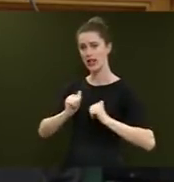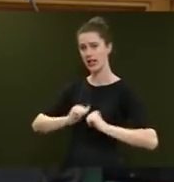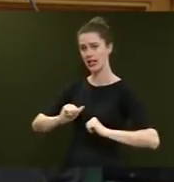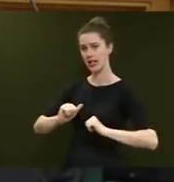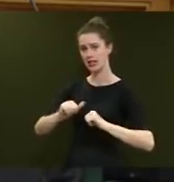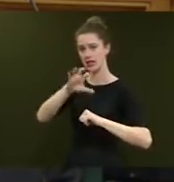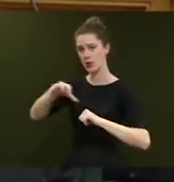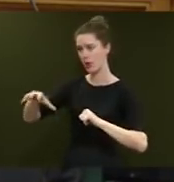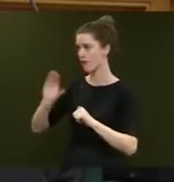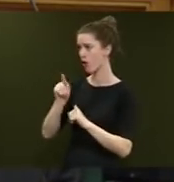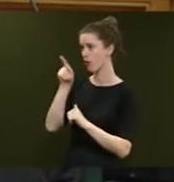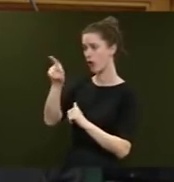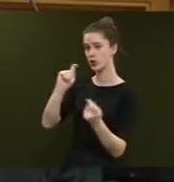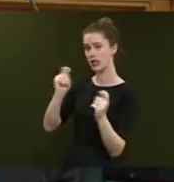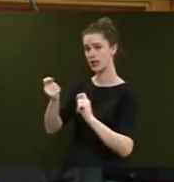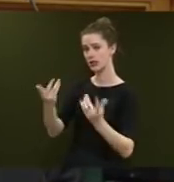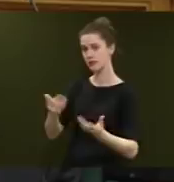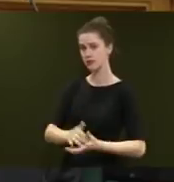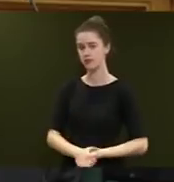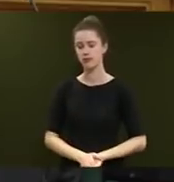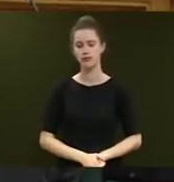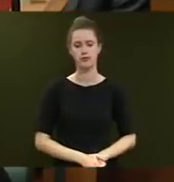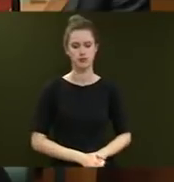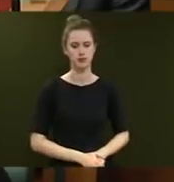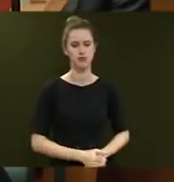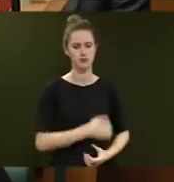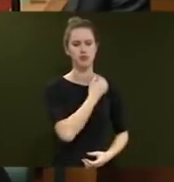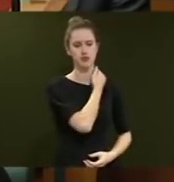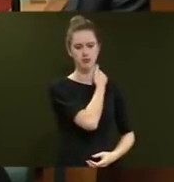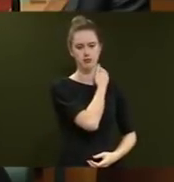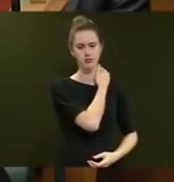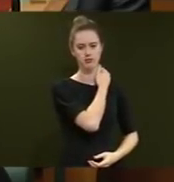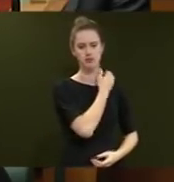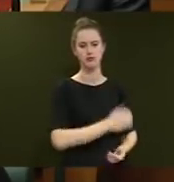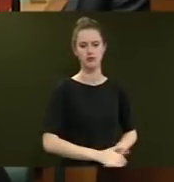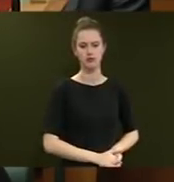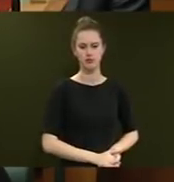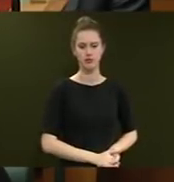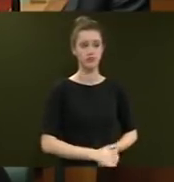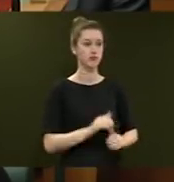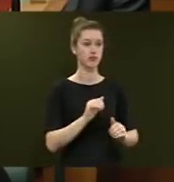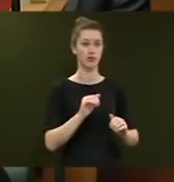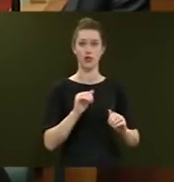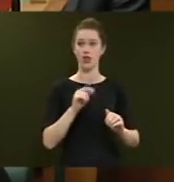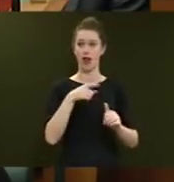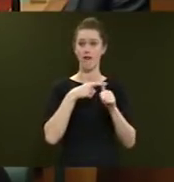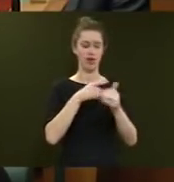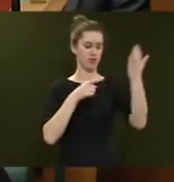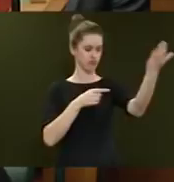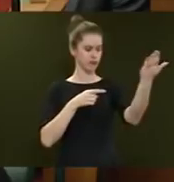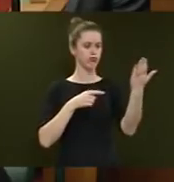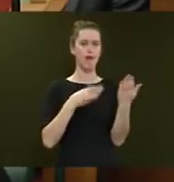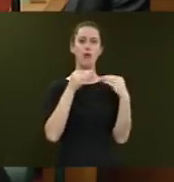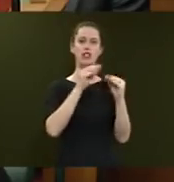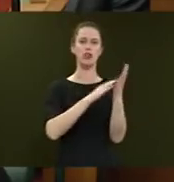as a result of these changes? Mr Speaker. The Honourable Chris Hopkins. Mr Speaker, I was sent that initial advice from Education